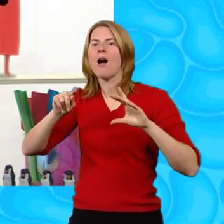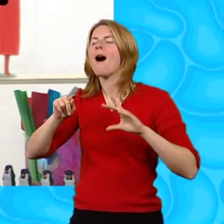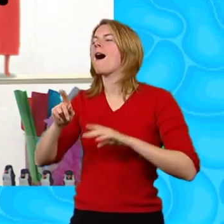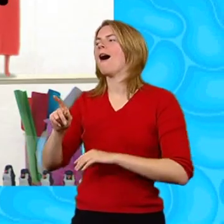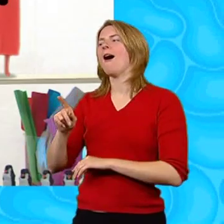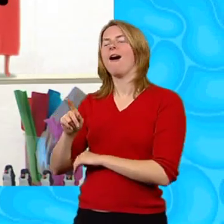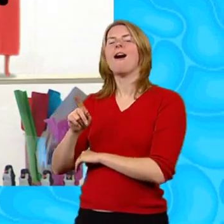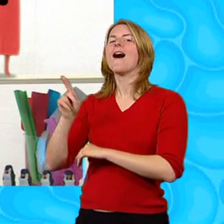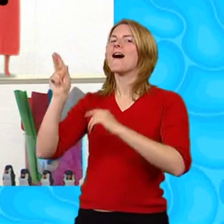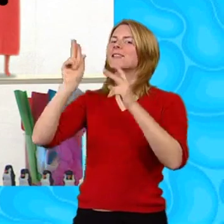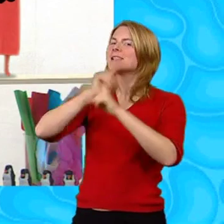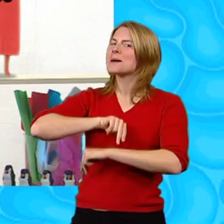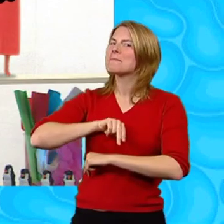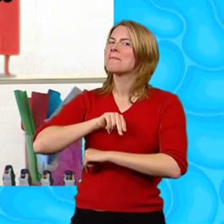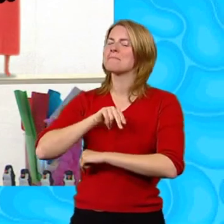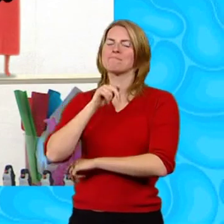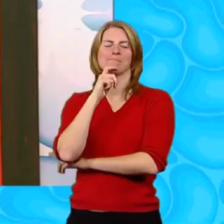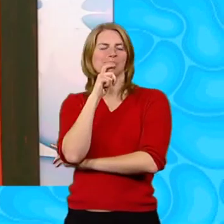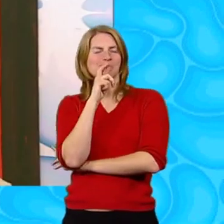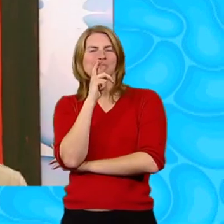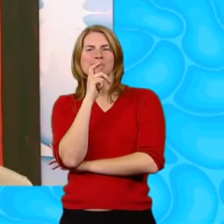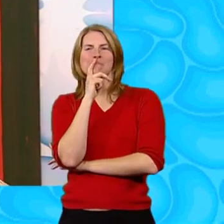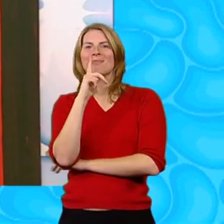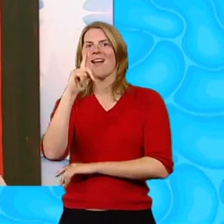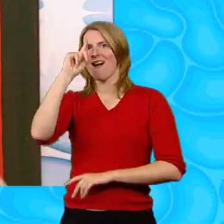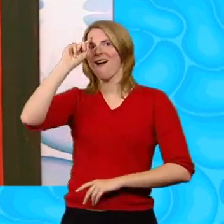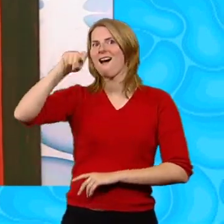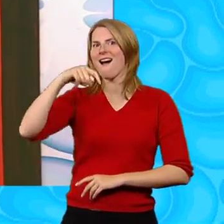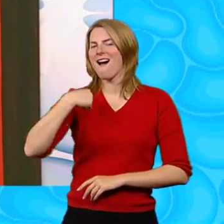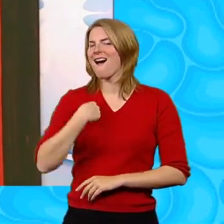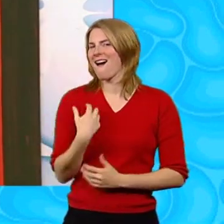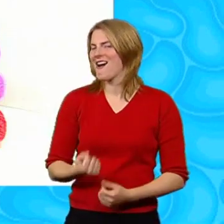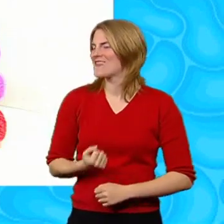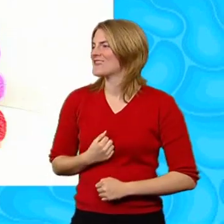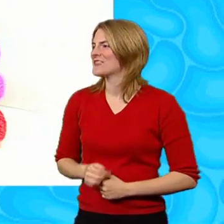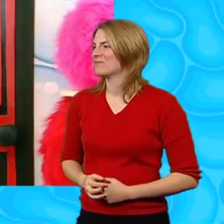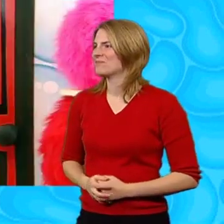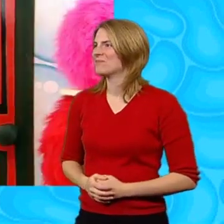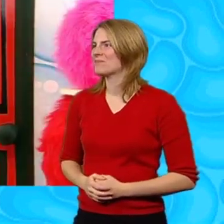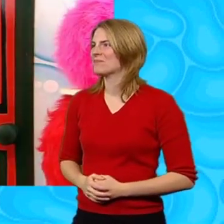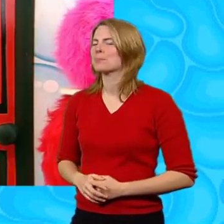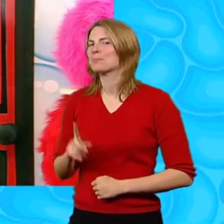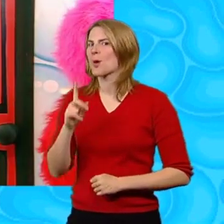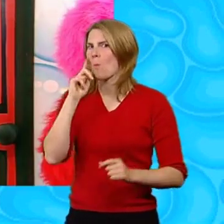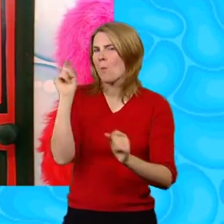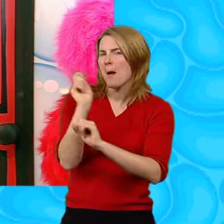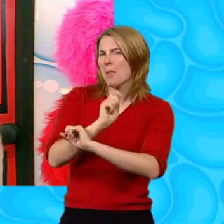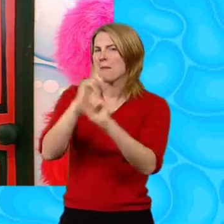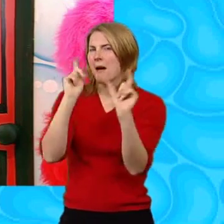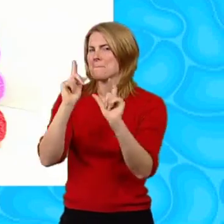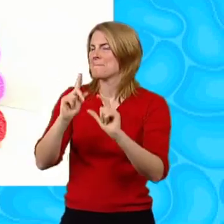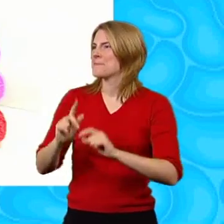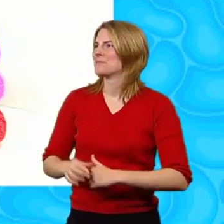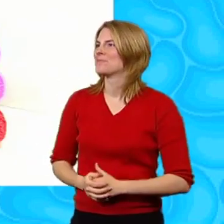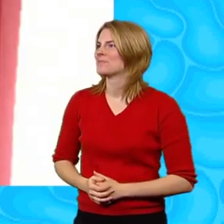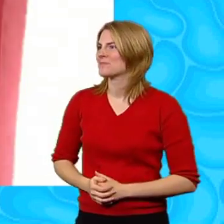They're asleep! I've got an idea! Rrrr! Let's wake them up!